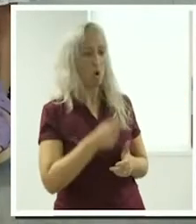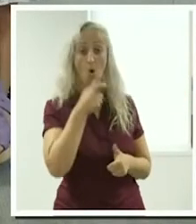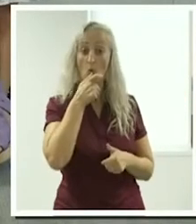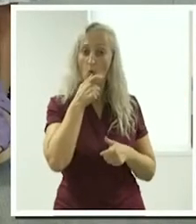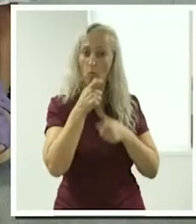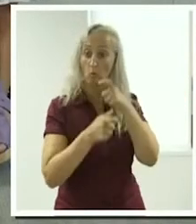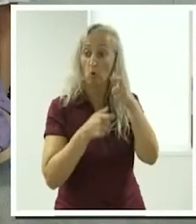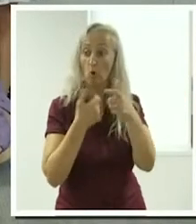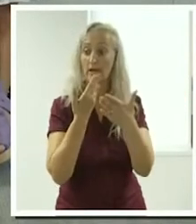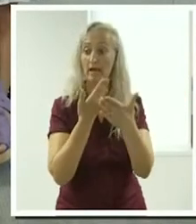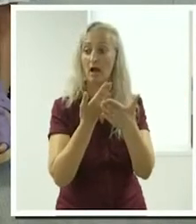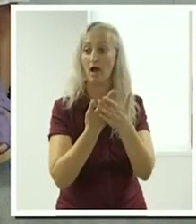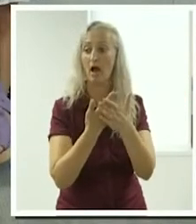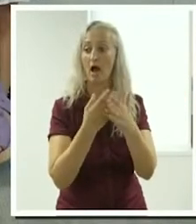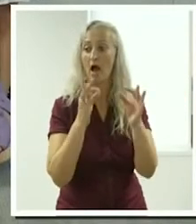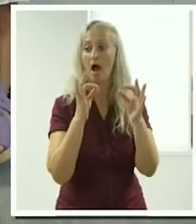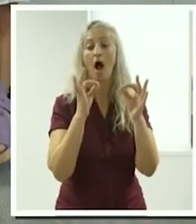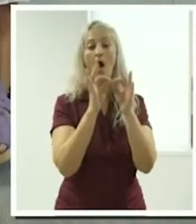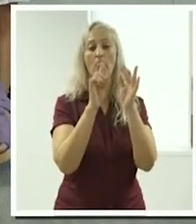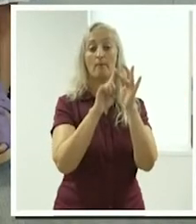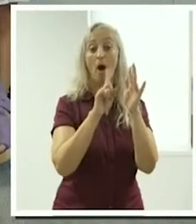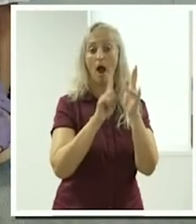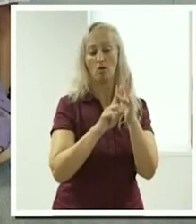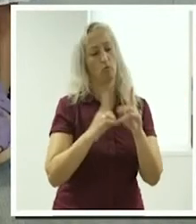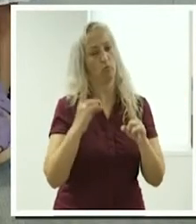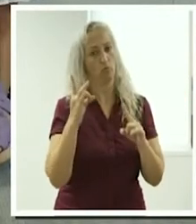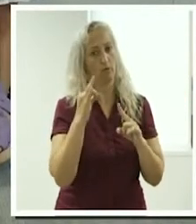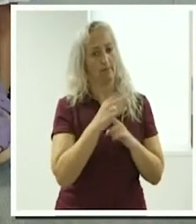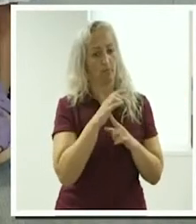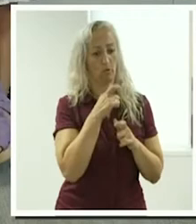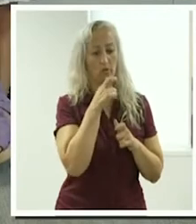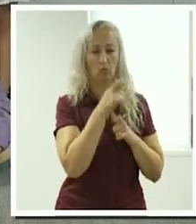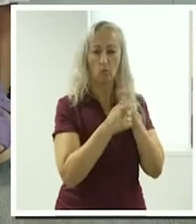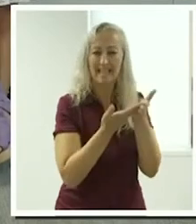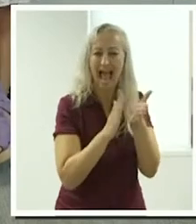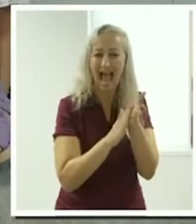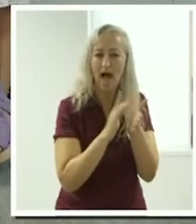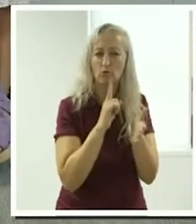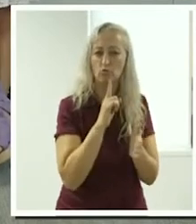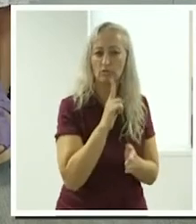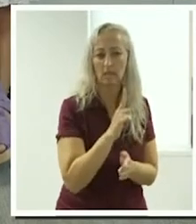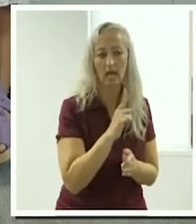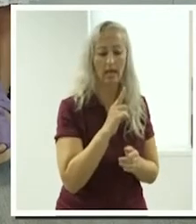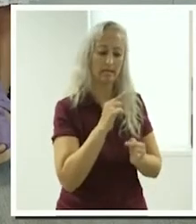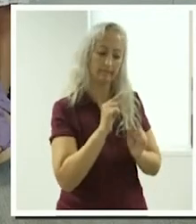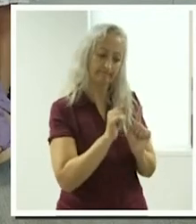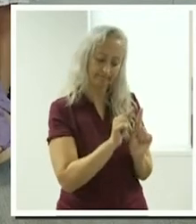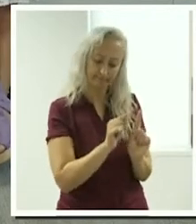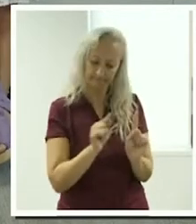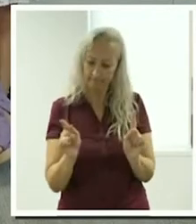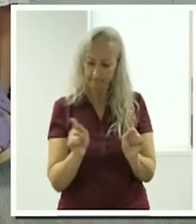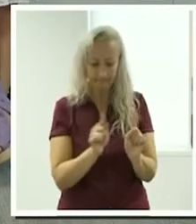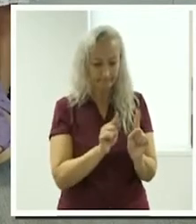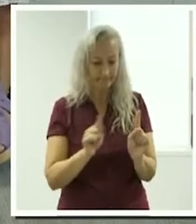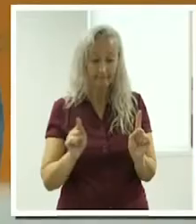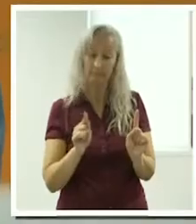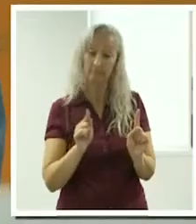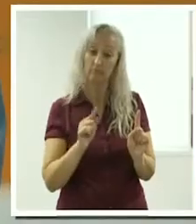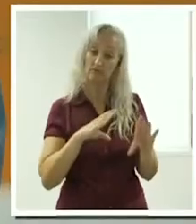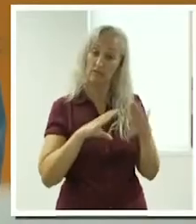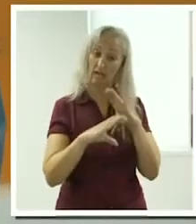because the way that you communicate about yourself to whoever's looking at your file,